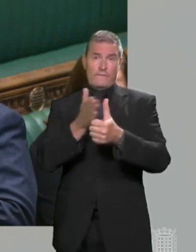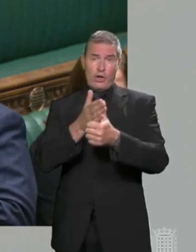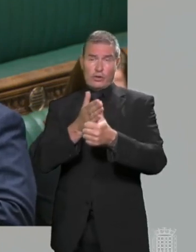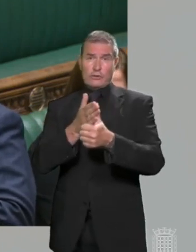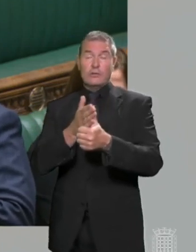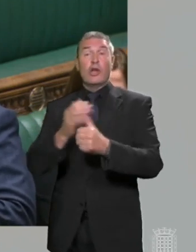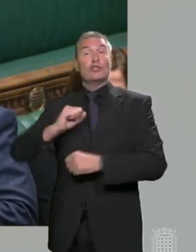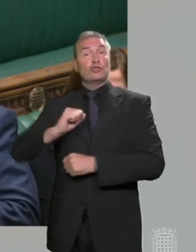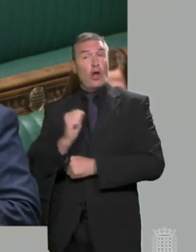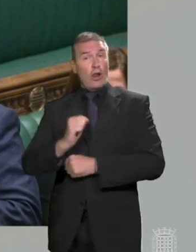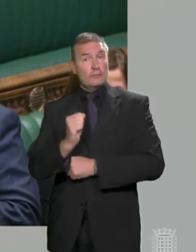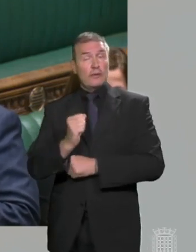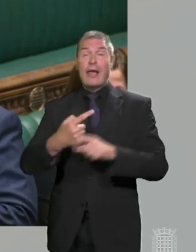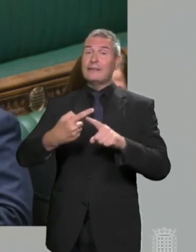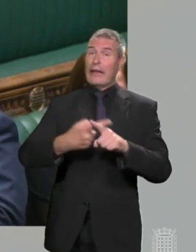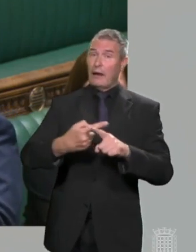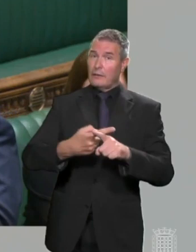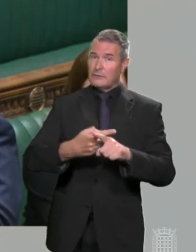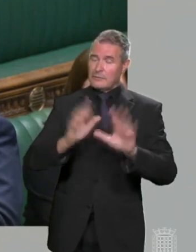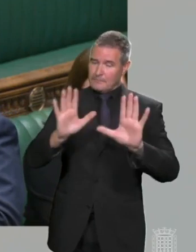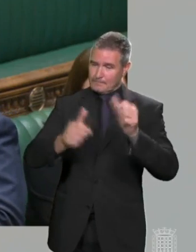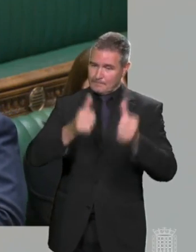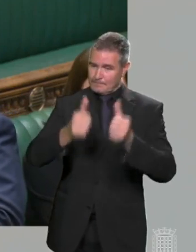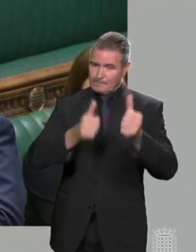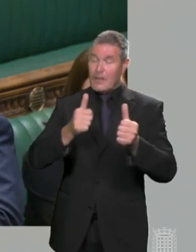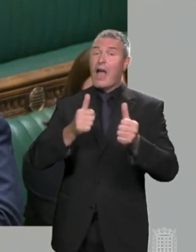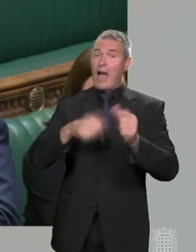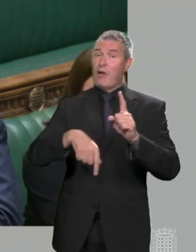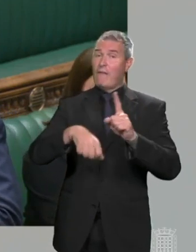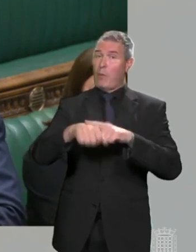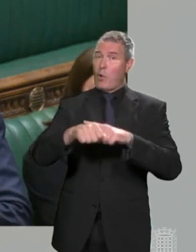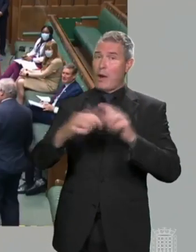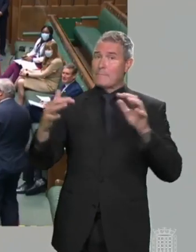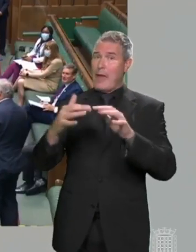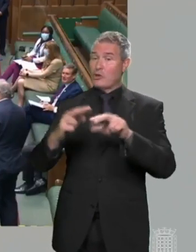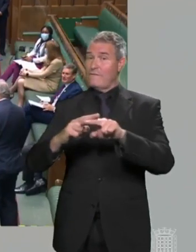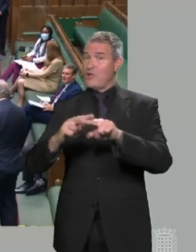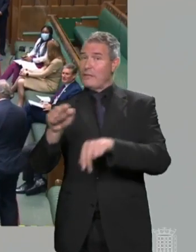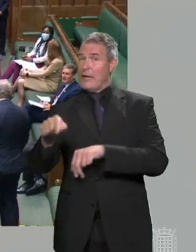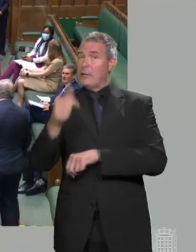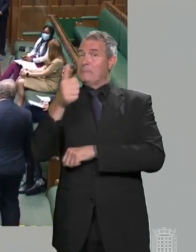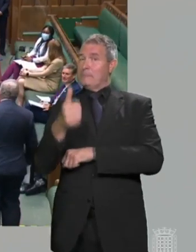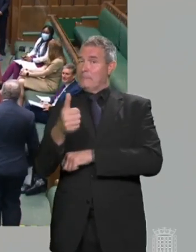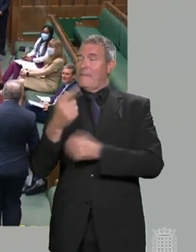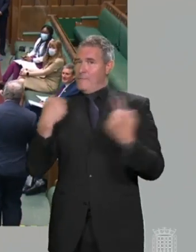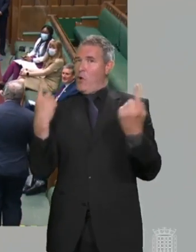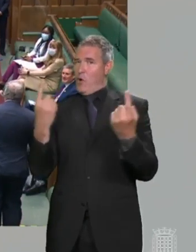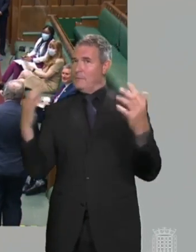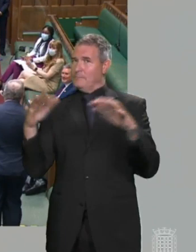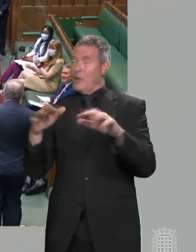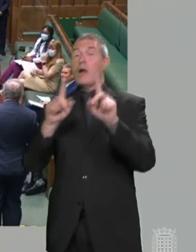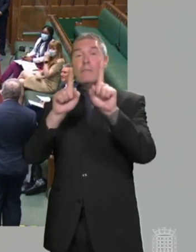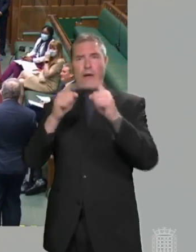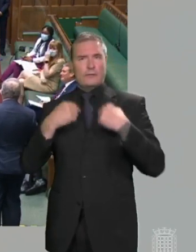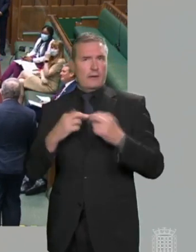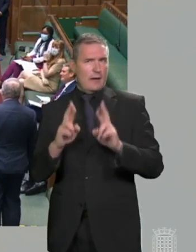Scotland and England ahead of the football match on Friday evening. But, I may say so, I